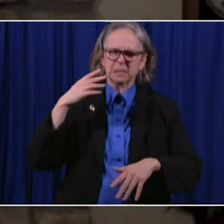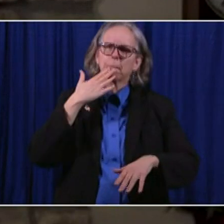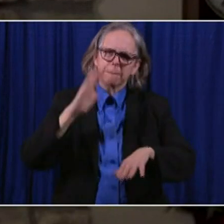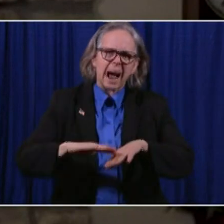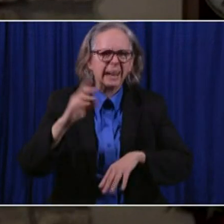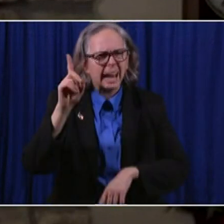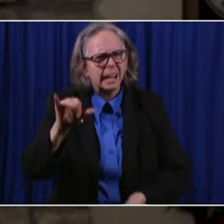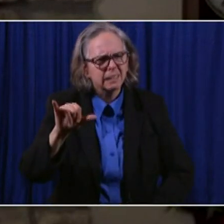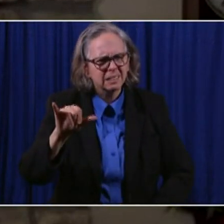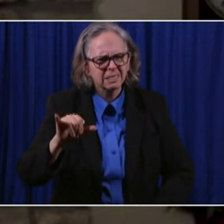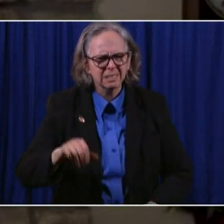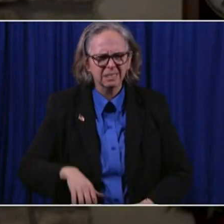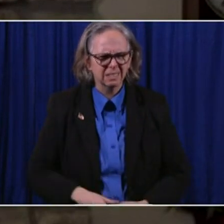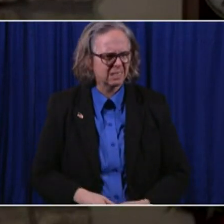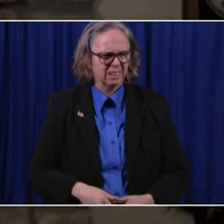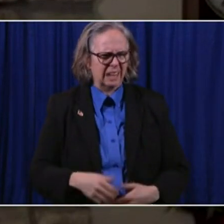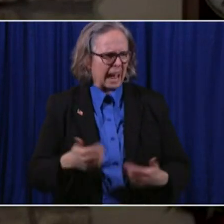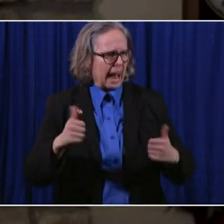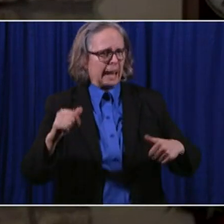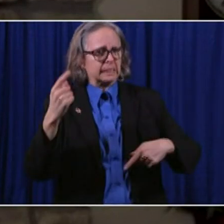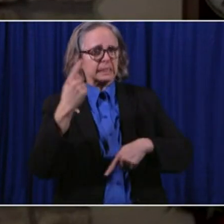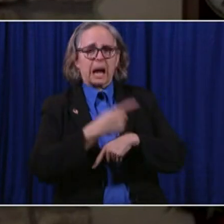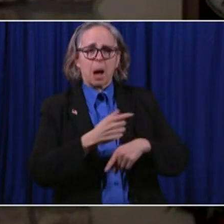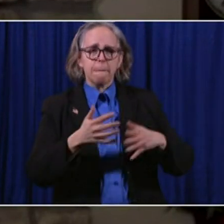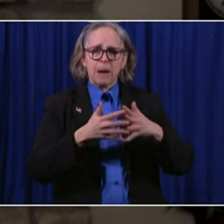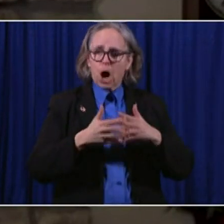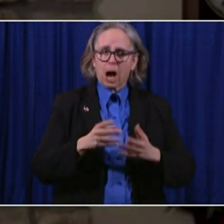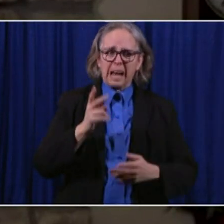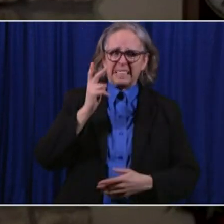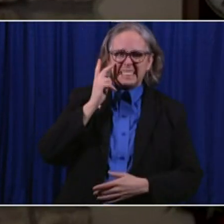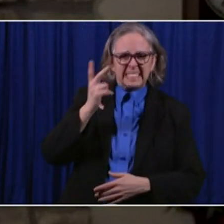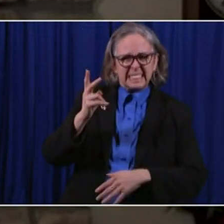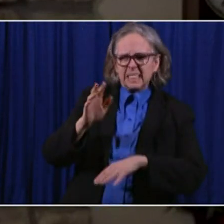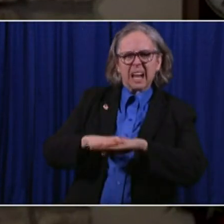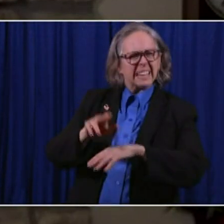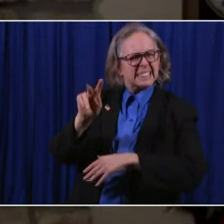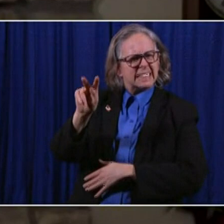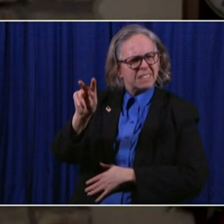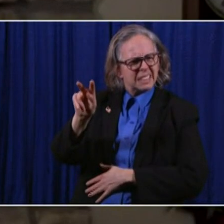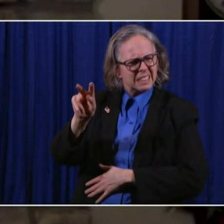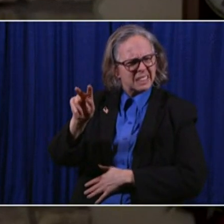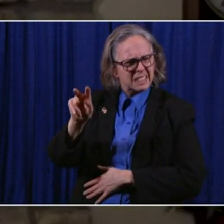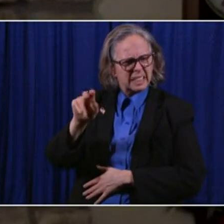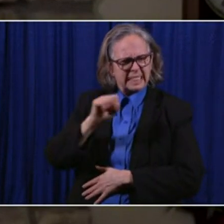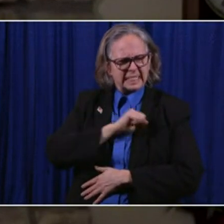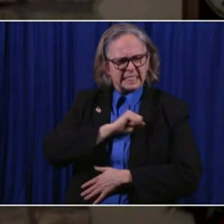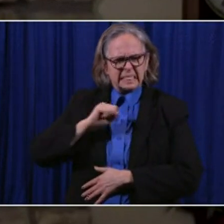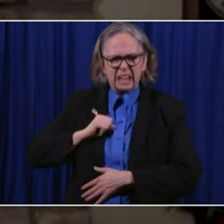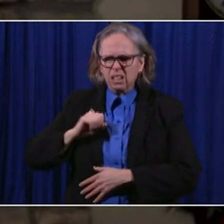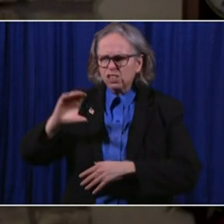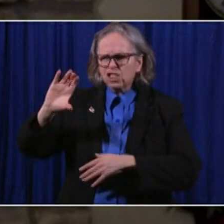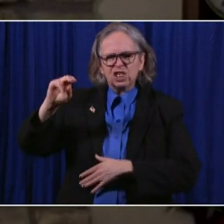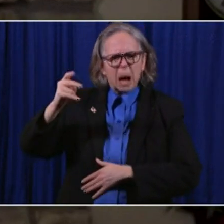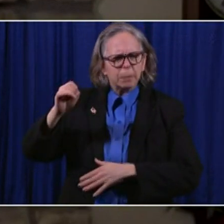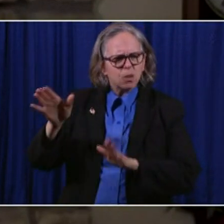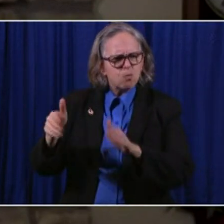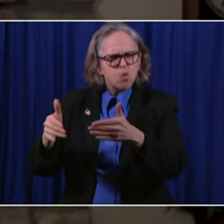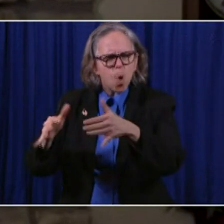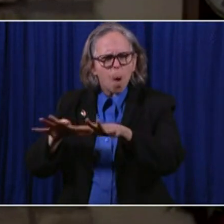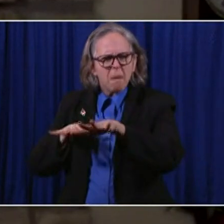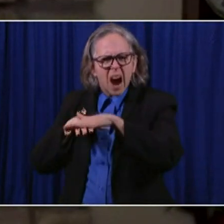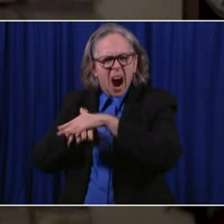day when Americans saw on their TV the view of the Senate chamber occupied by a mob,